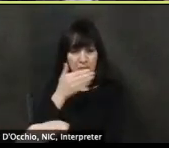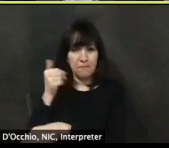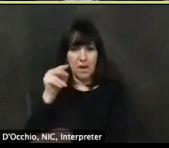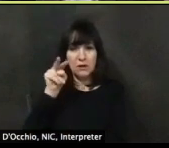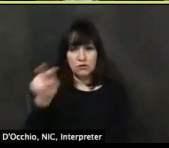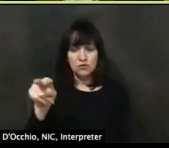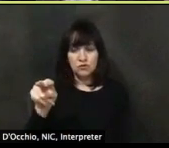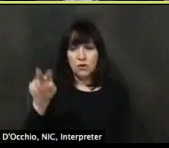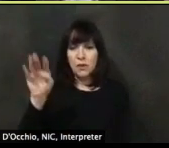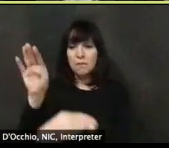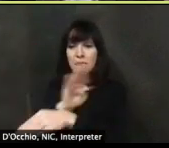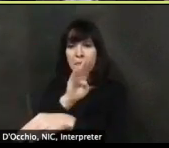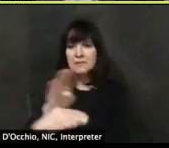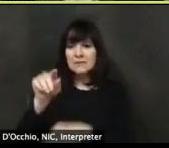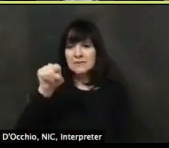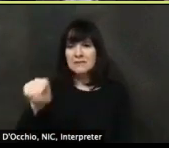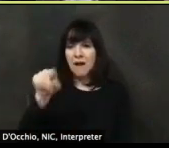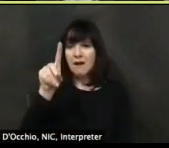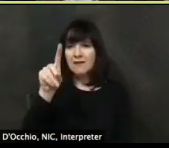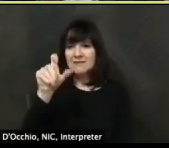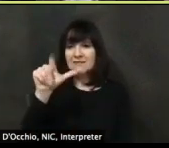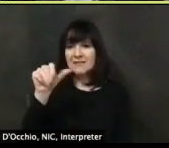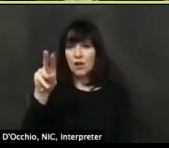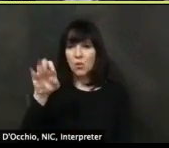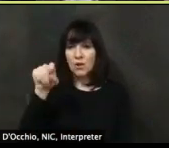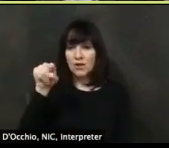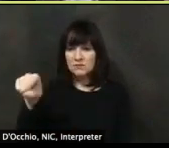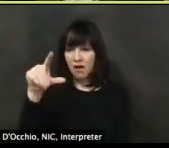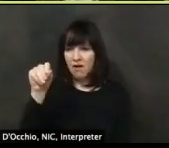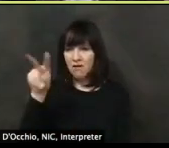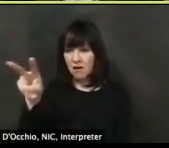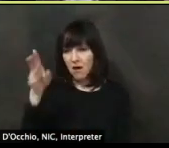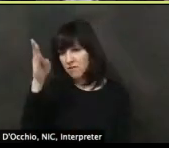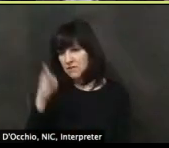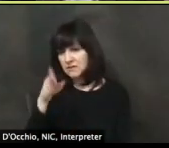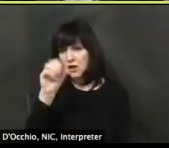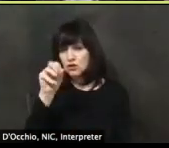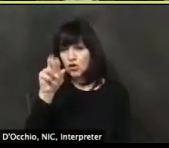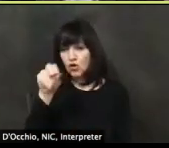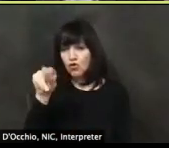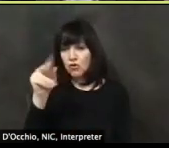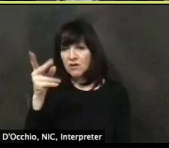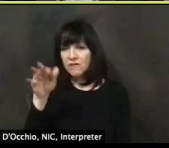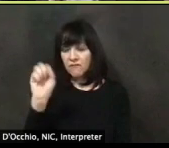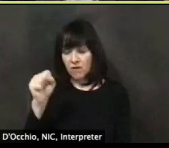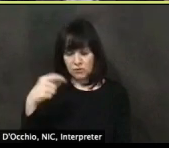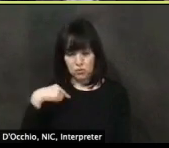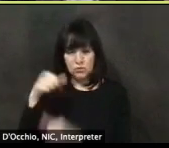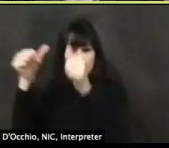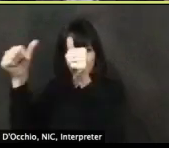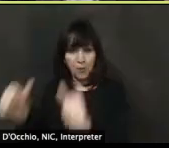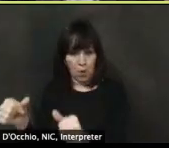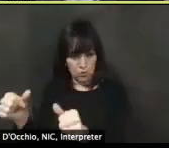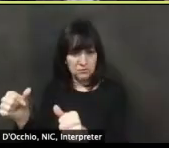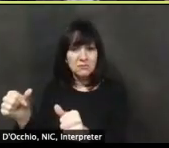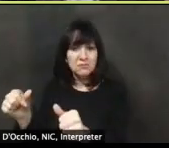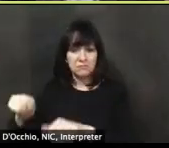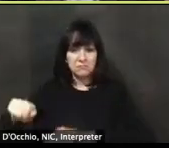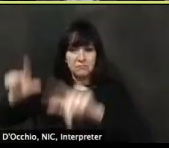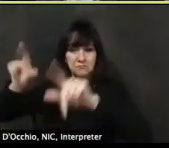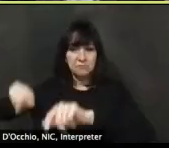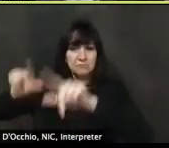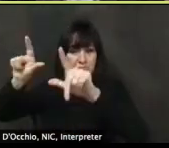business.delaware.gov slash coronavirus, uh, where we, where we post that guidance and there's some information around, uh,